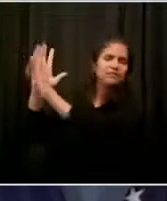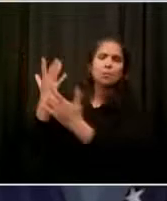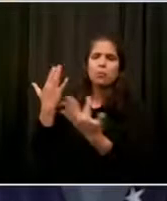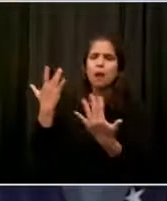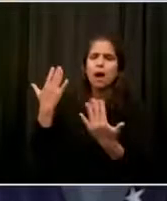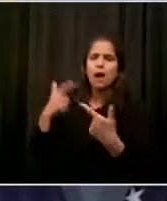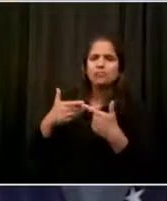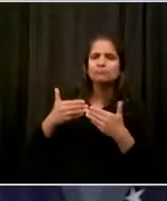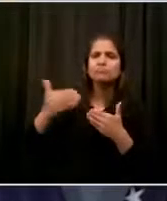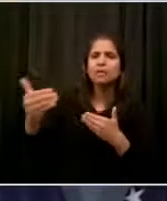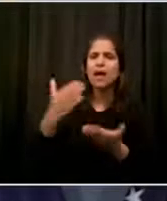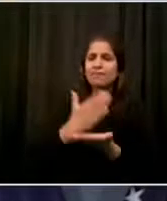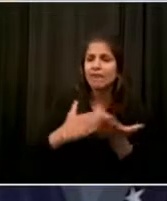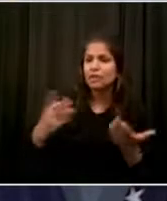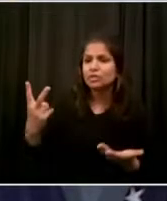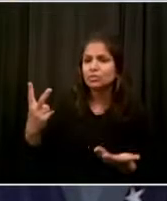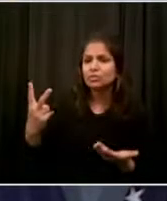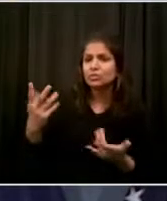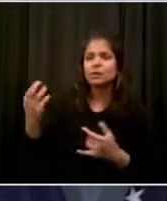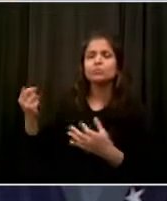Next we have Julia from The Post.